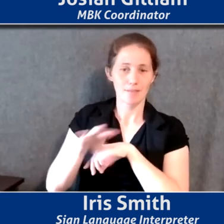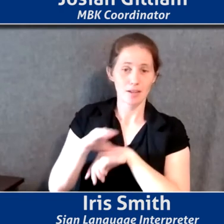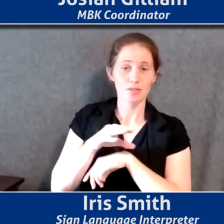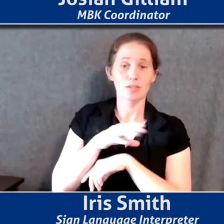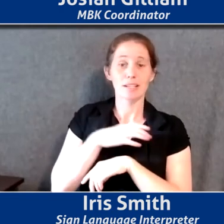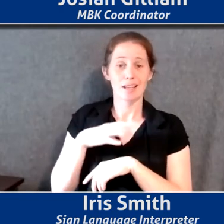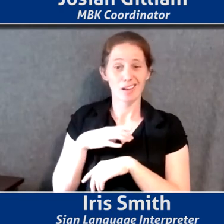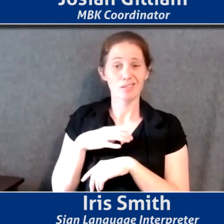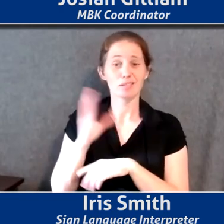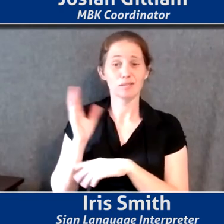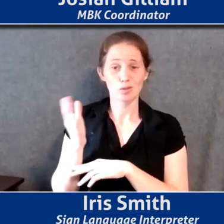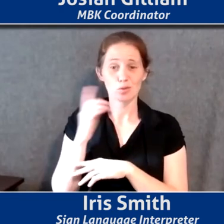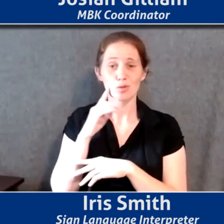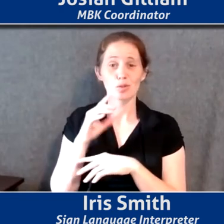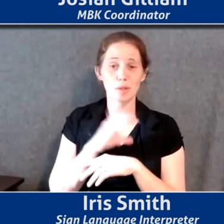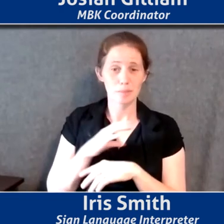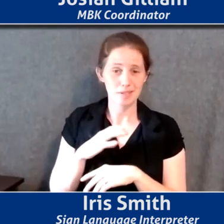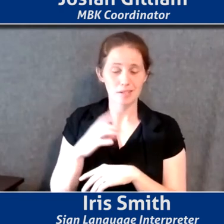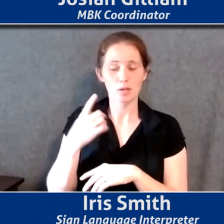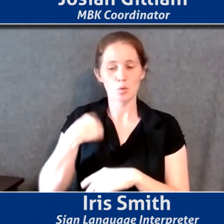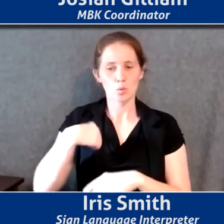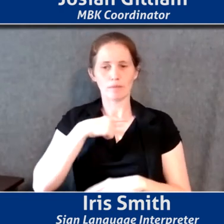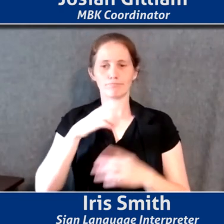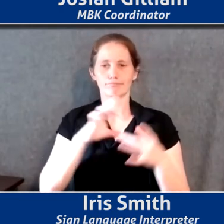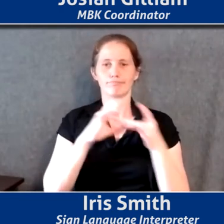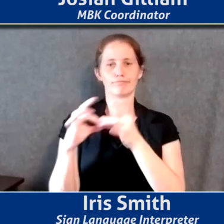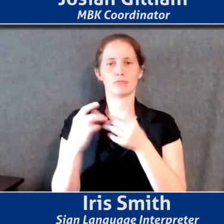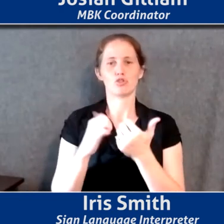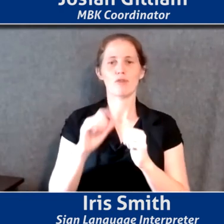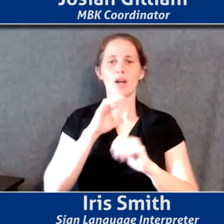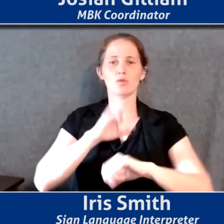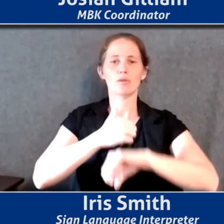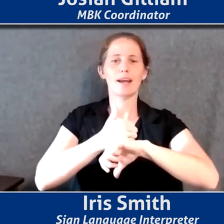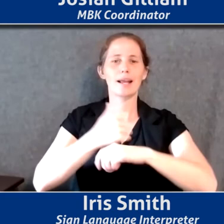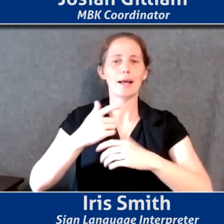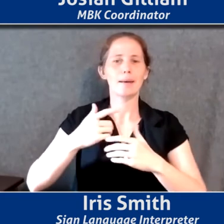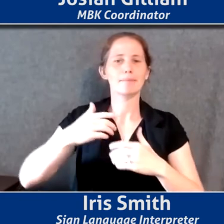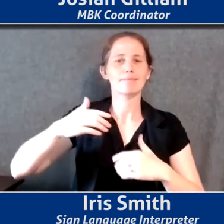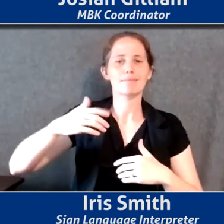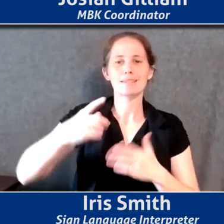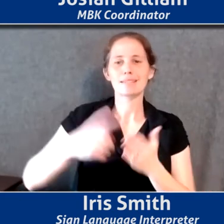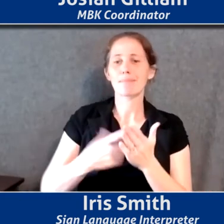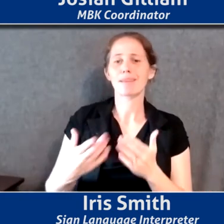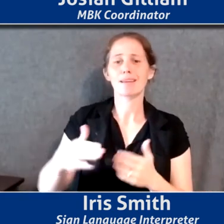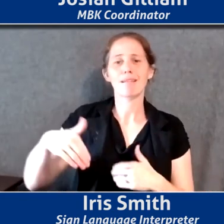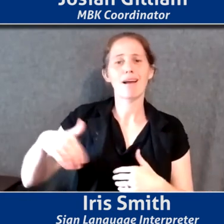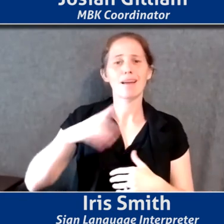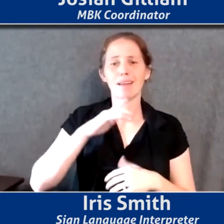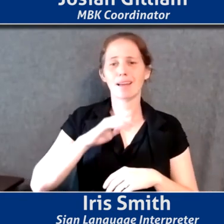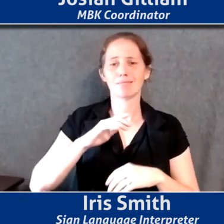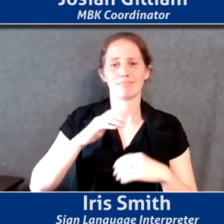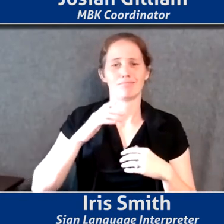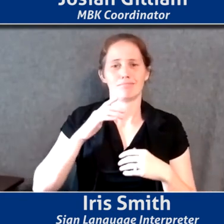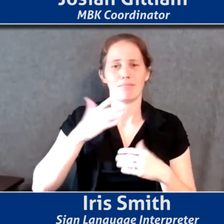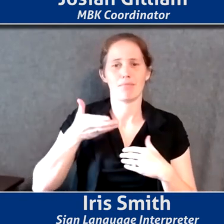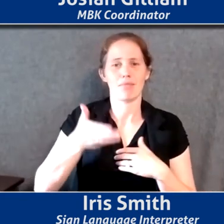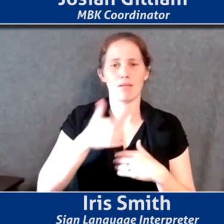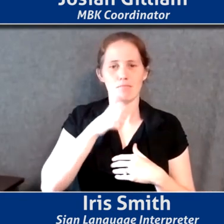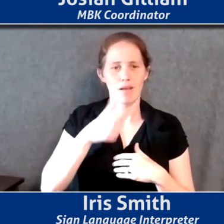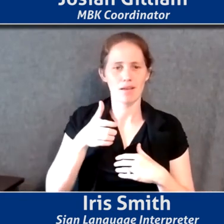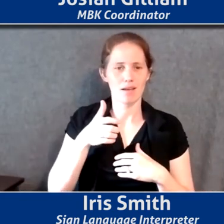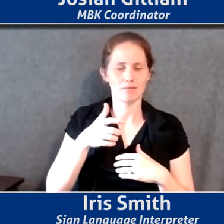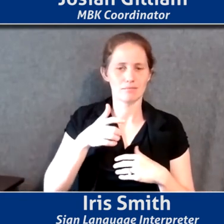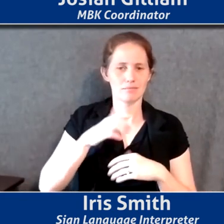um, we are trying to create something that doesn't exist. And so we are, uh, we are per, you know,